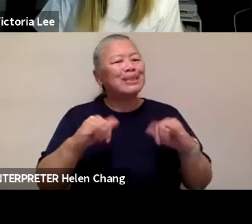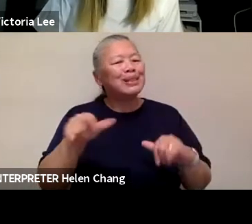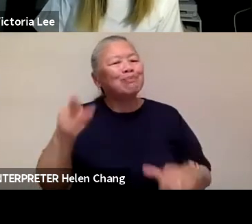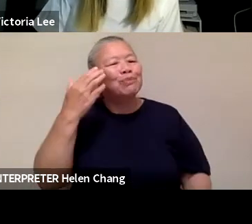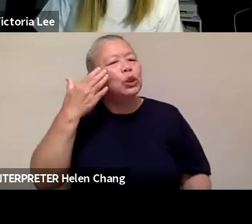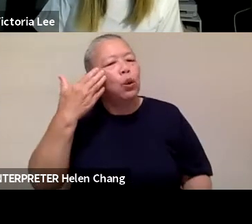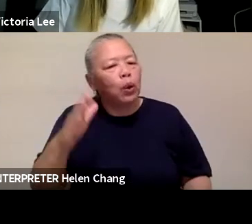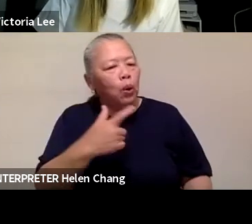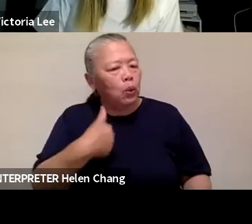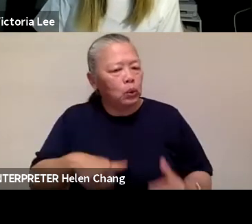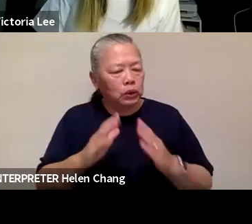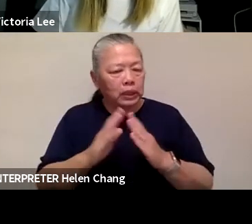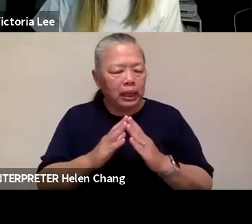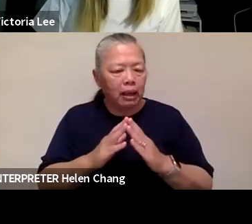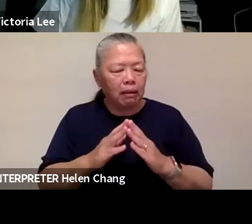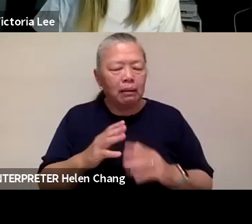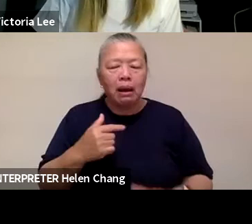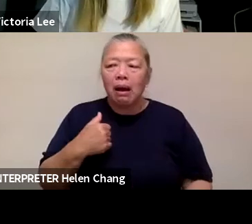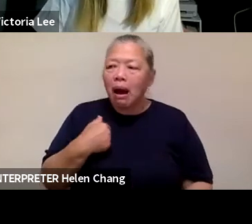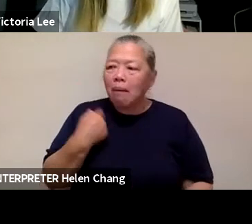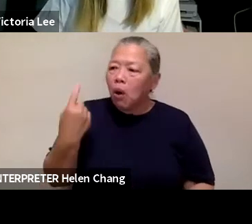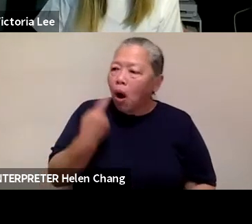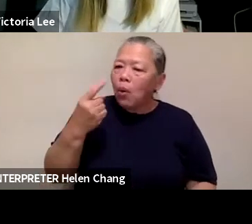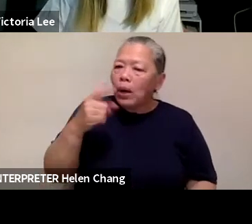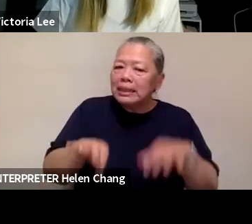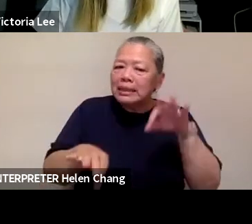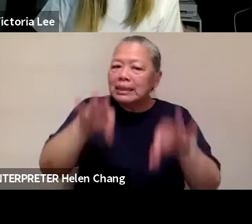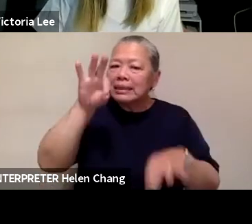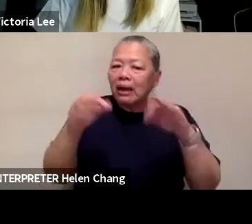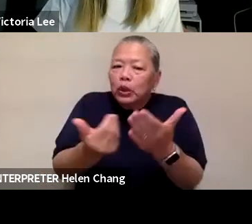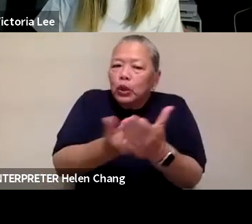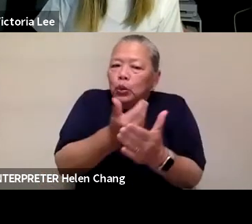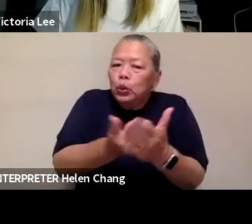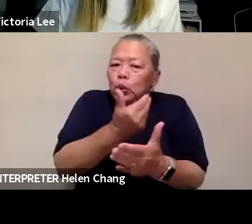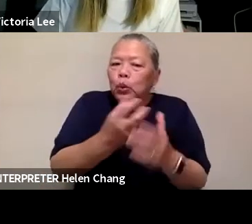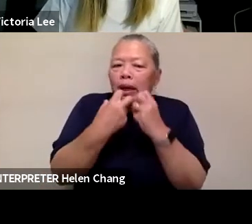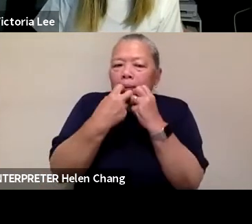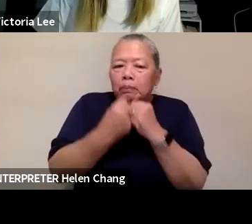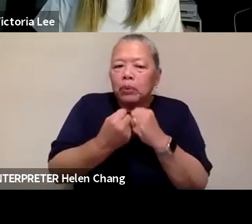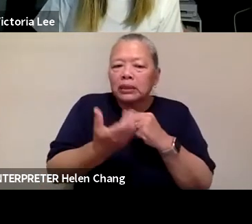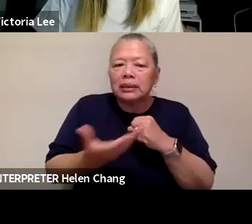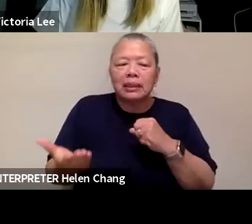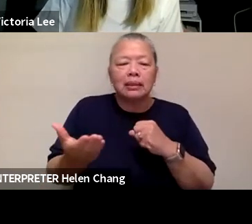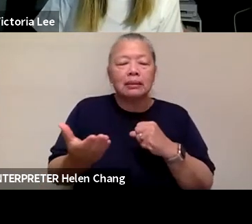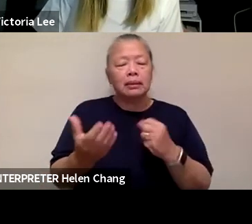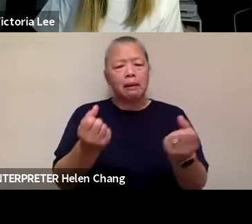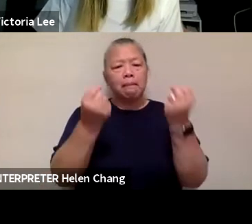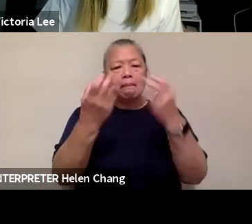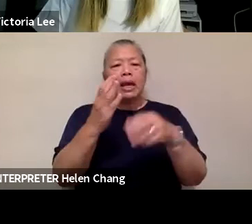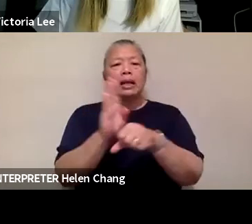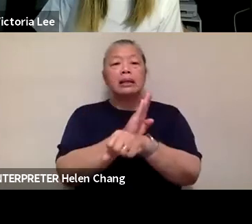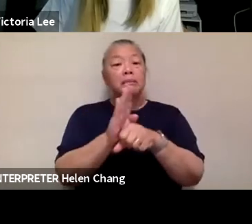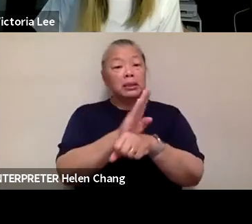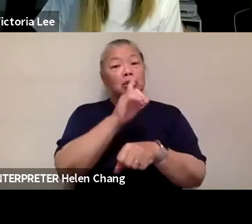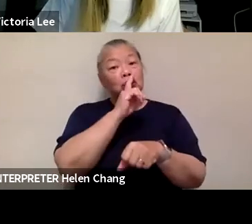keep on discovering new and precious things. So many of the businesses are mom and